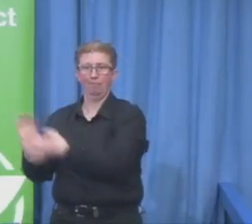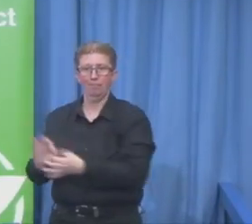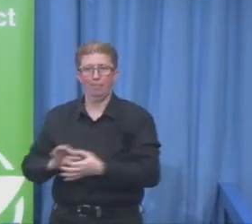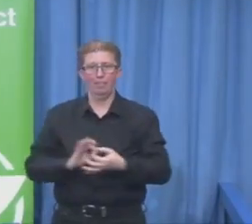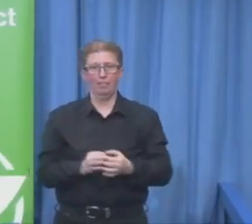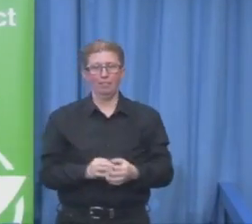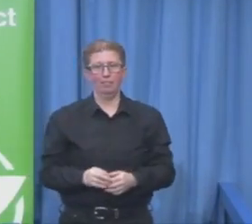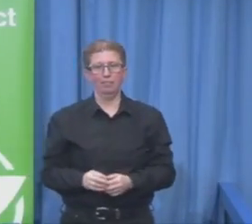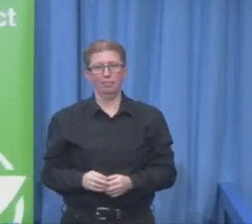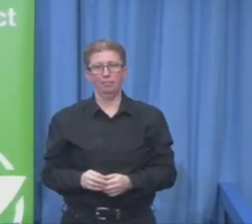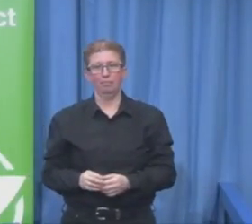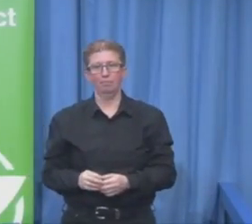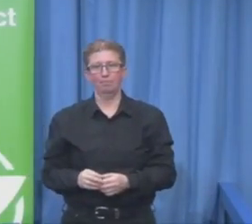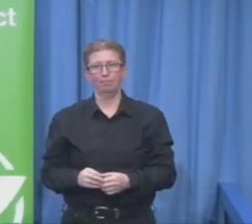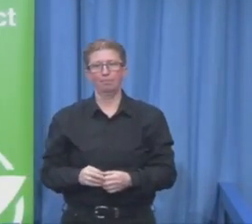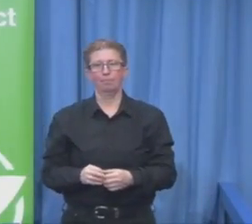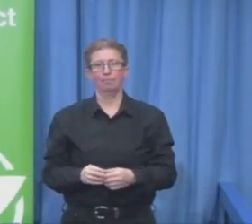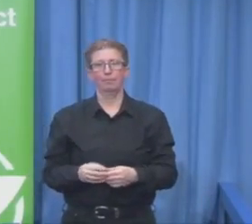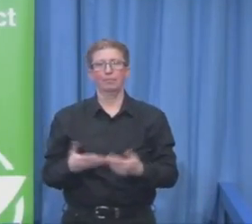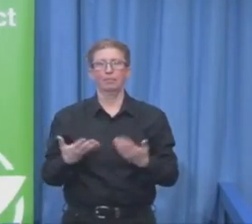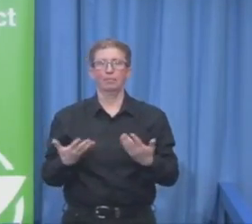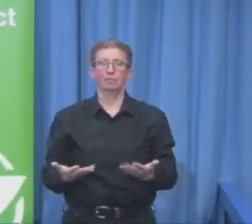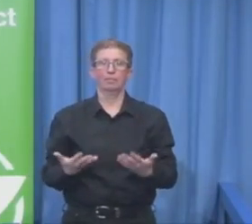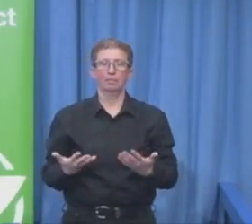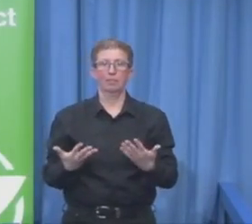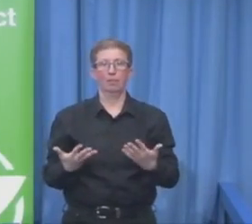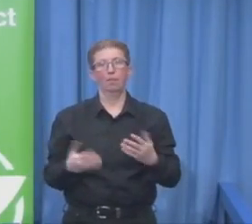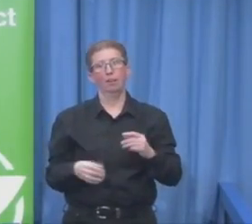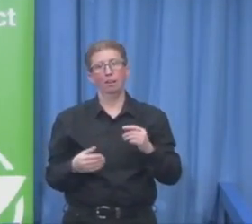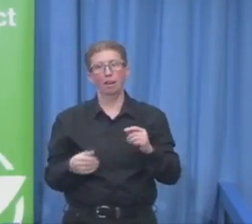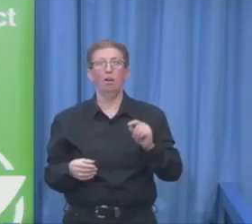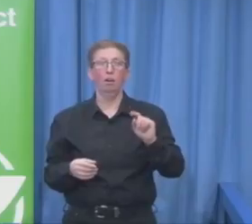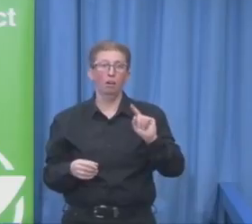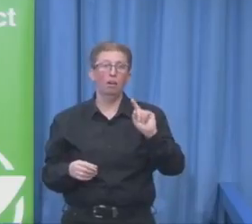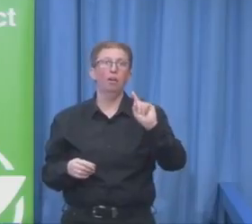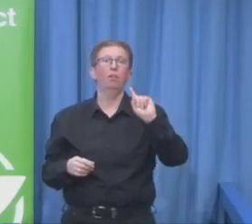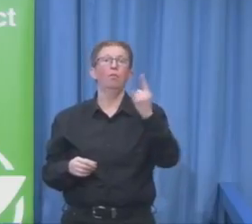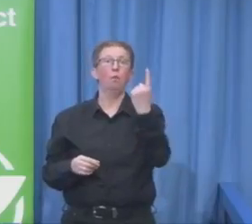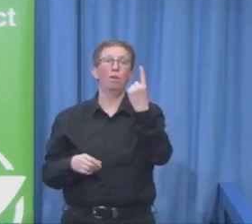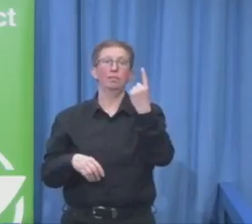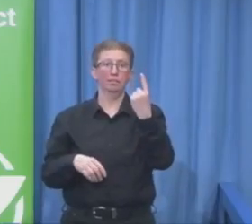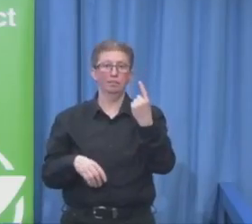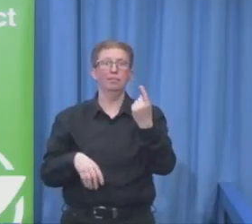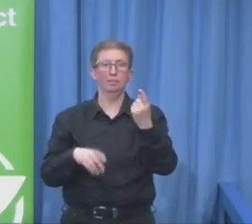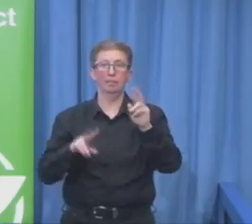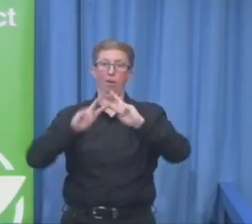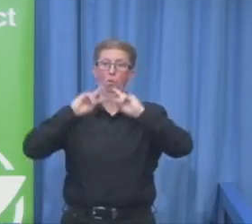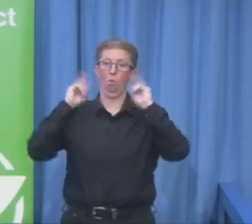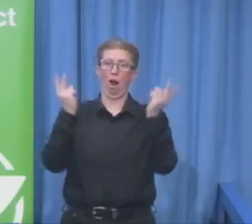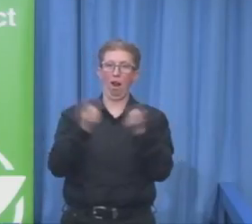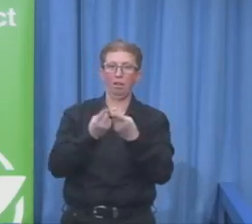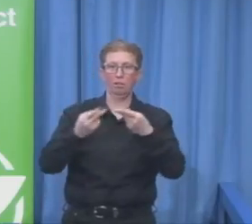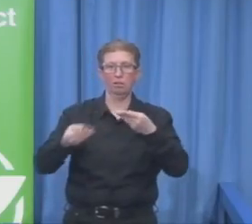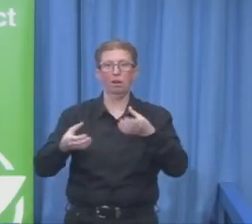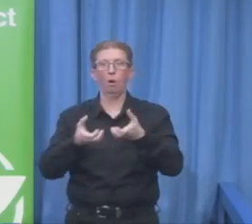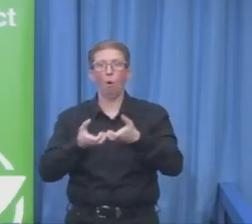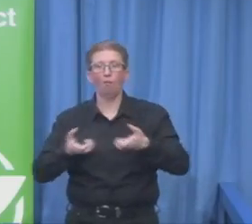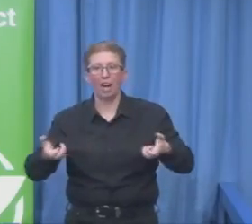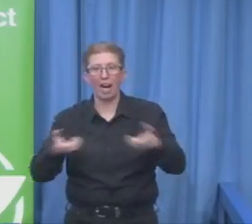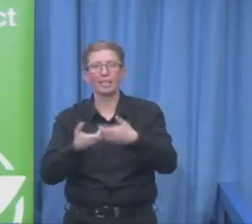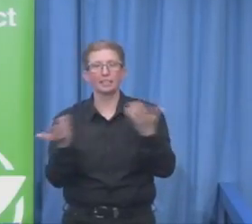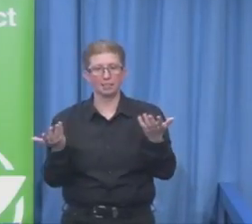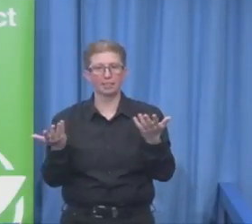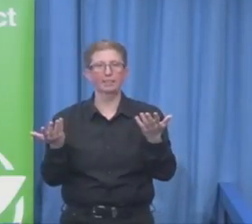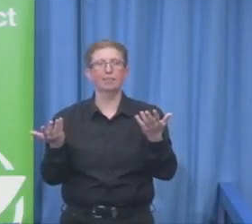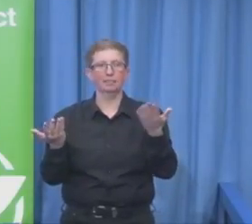employment called Employment for All. It will be taking place in Belfast. It's being organised jointly with the European Union of